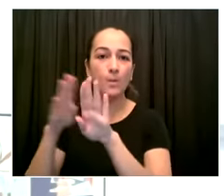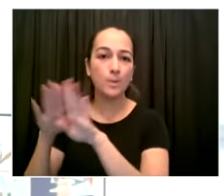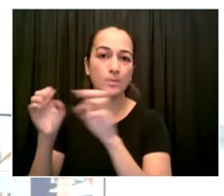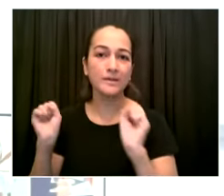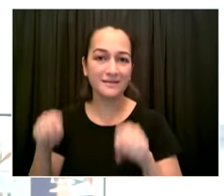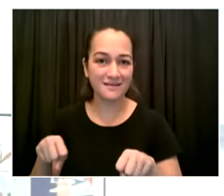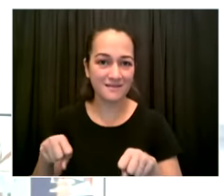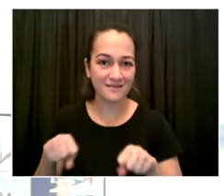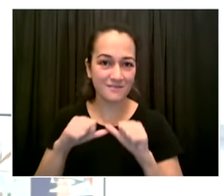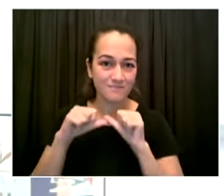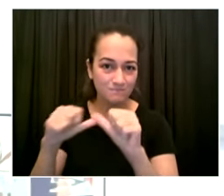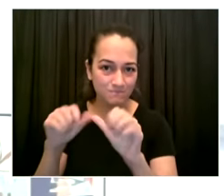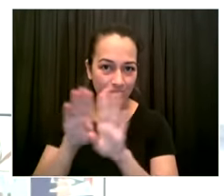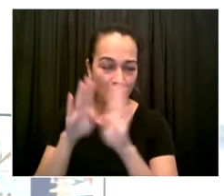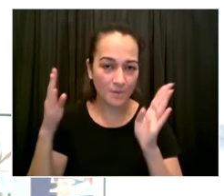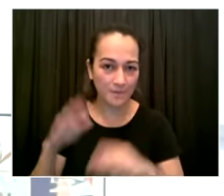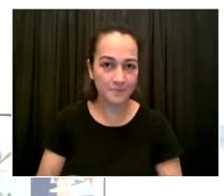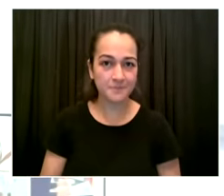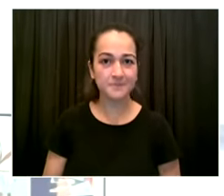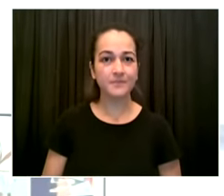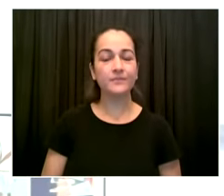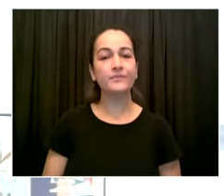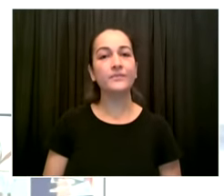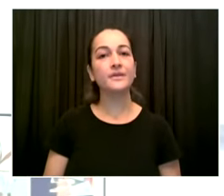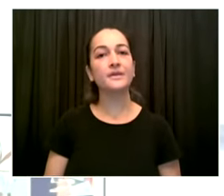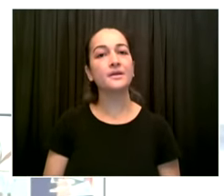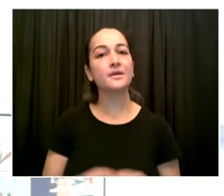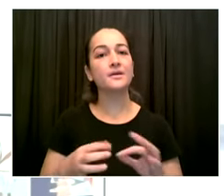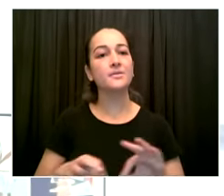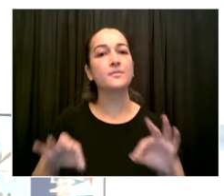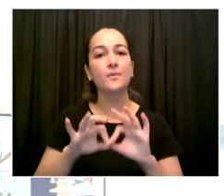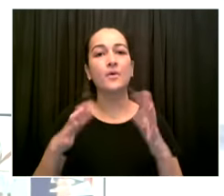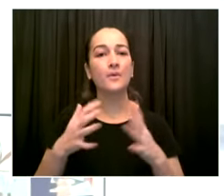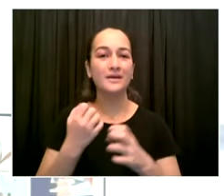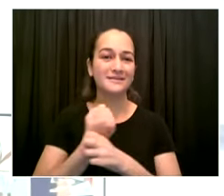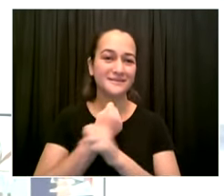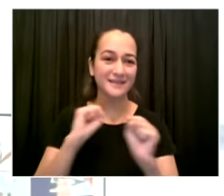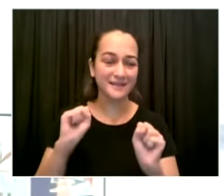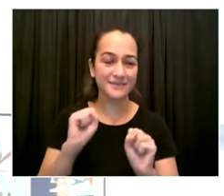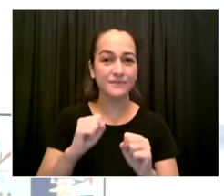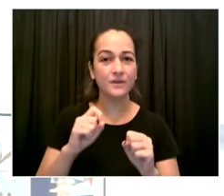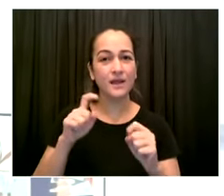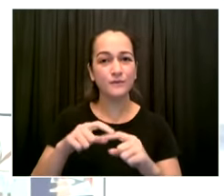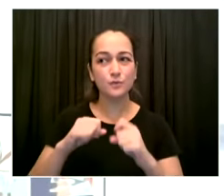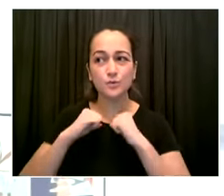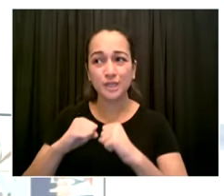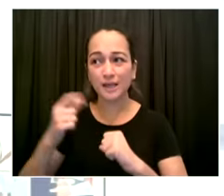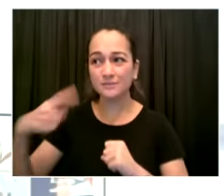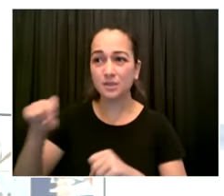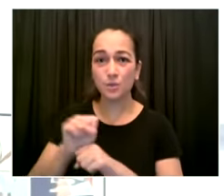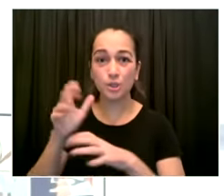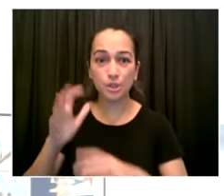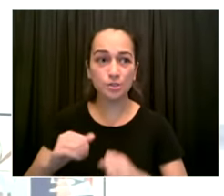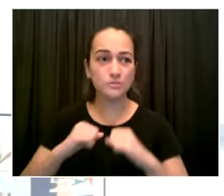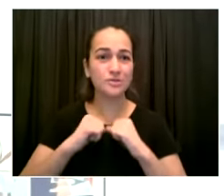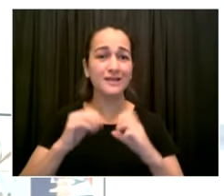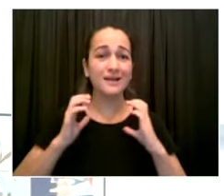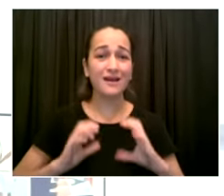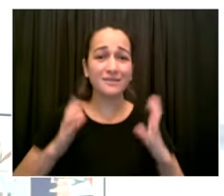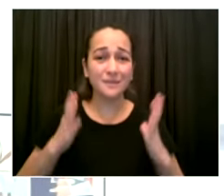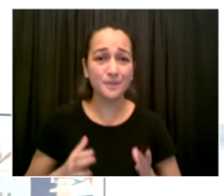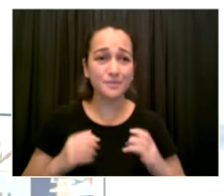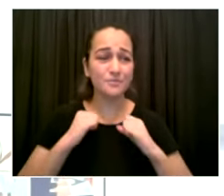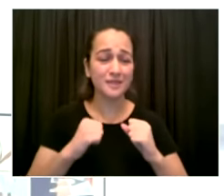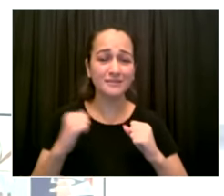colleagues their and their patrons i join you in calling on all private sector employers to require